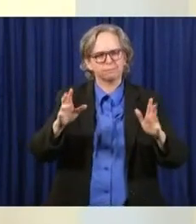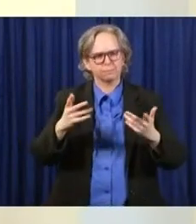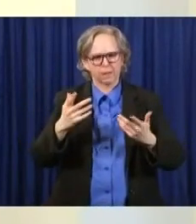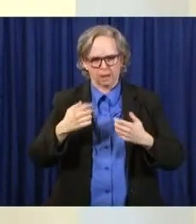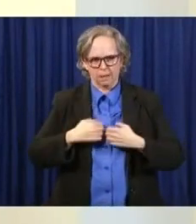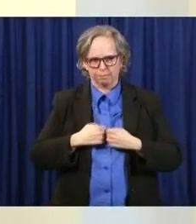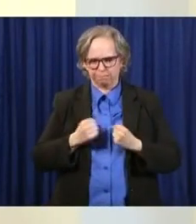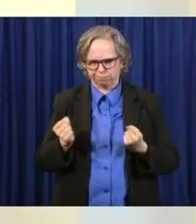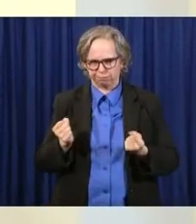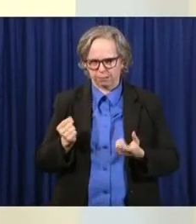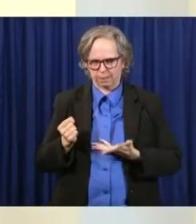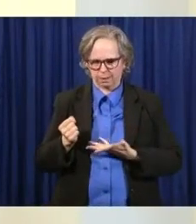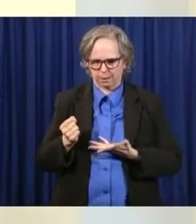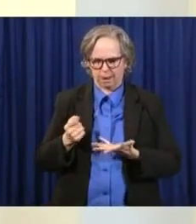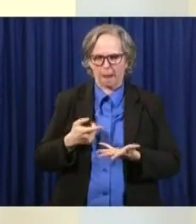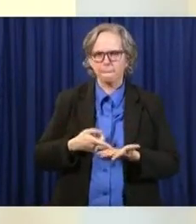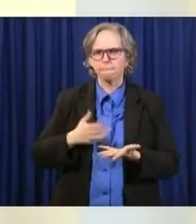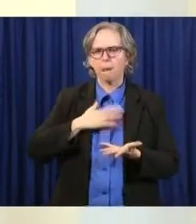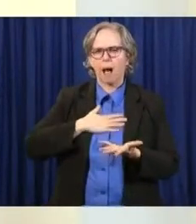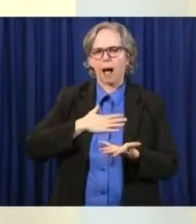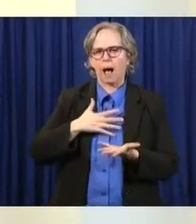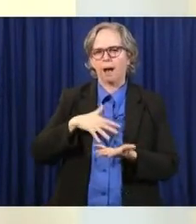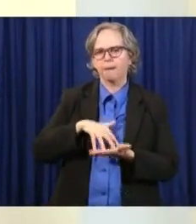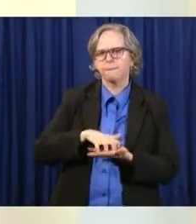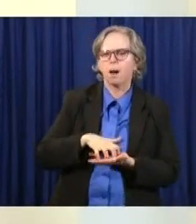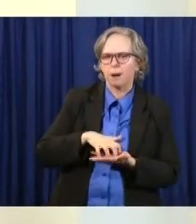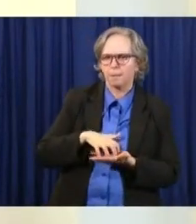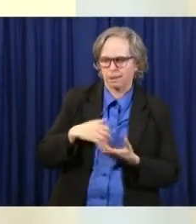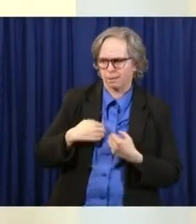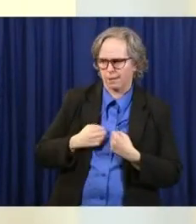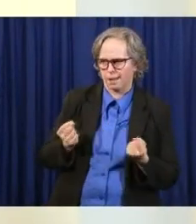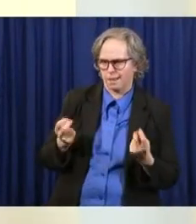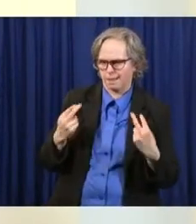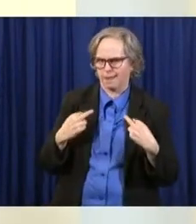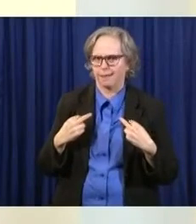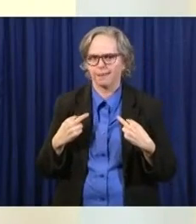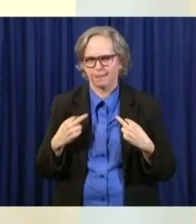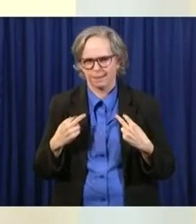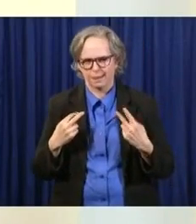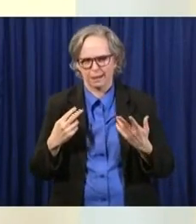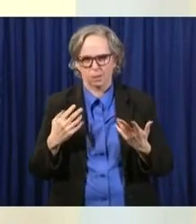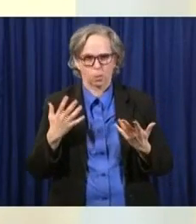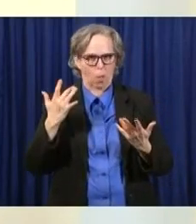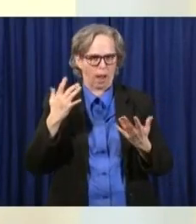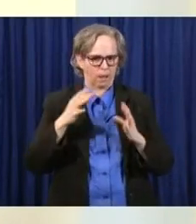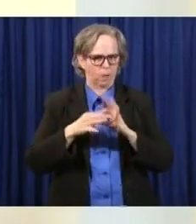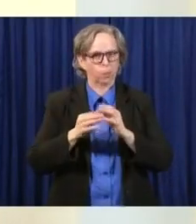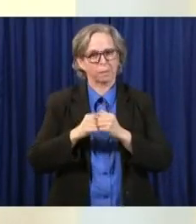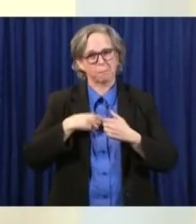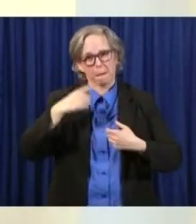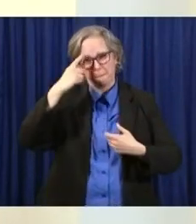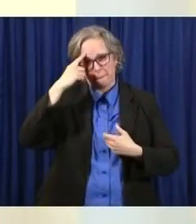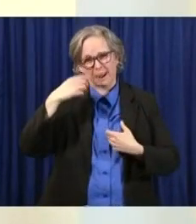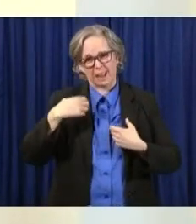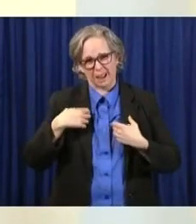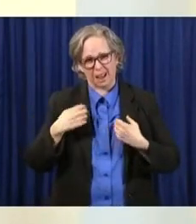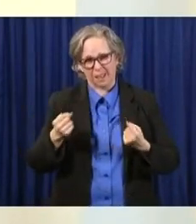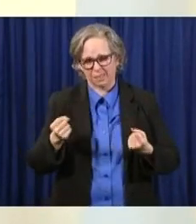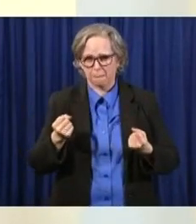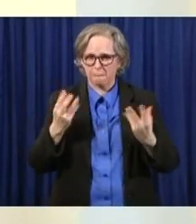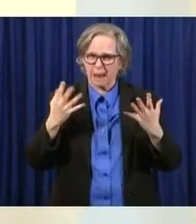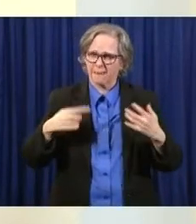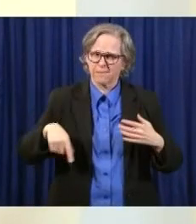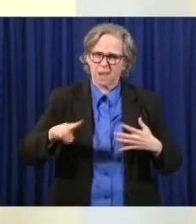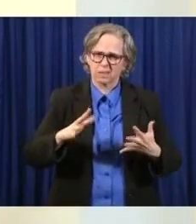our mental health, you know, a lot of us are really struggling with a lot. And I've spoken to this before. Kaiser Permanente,